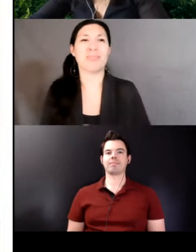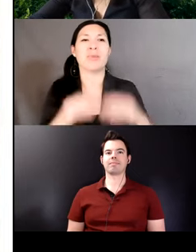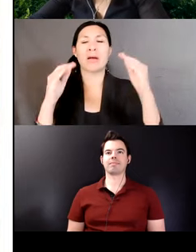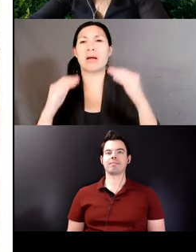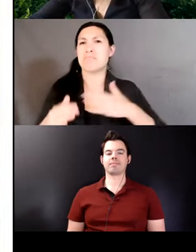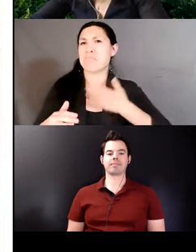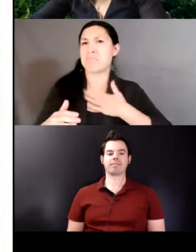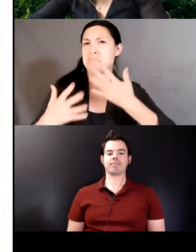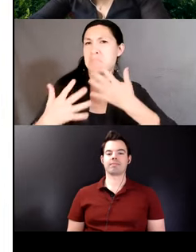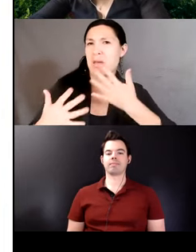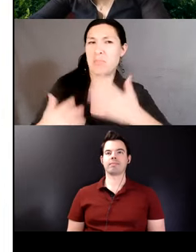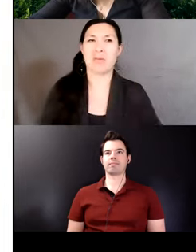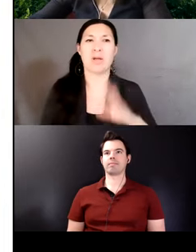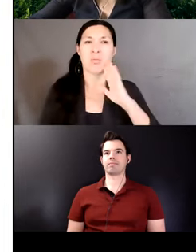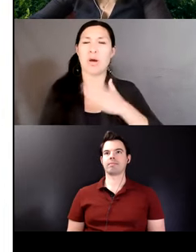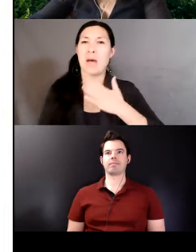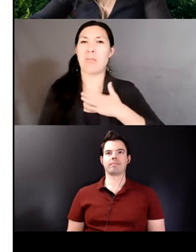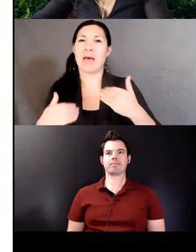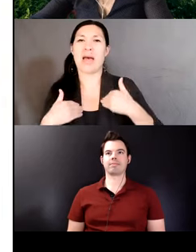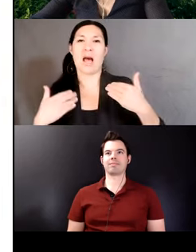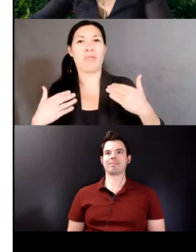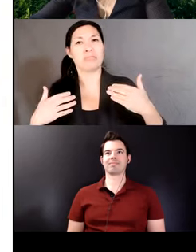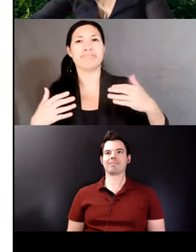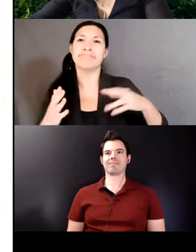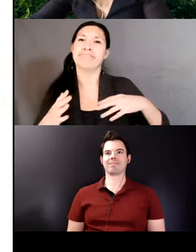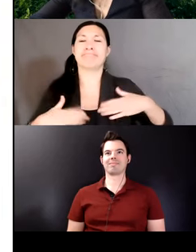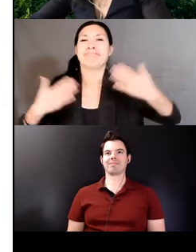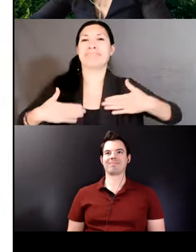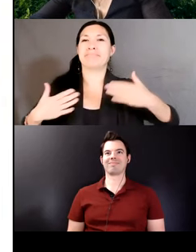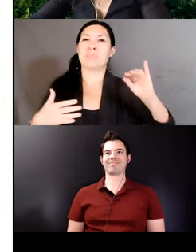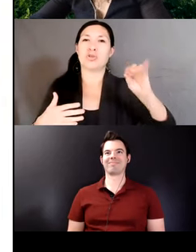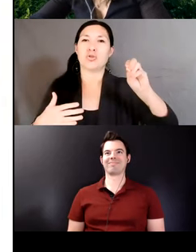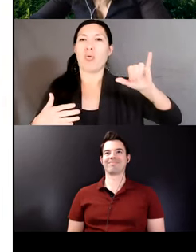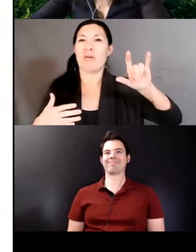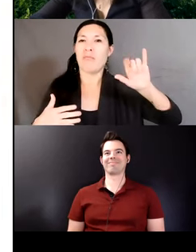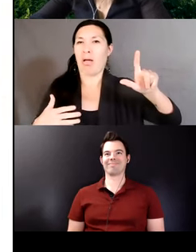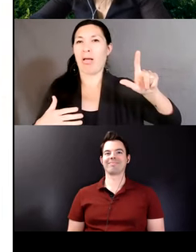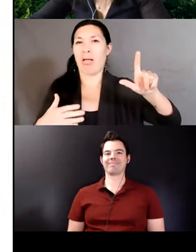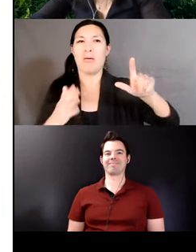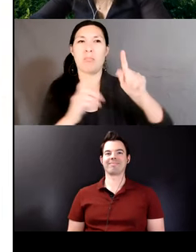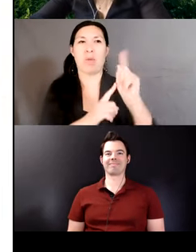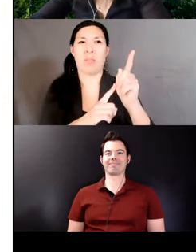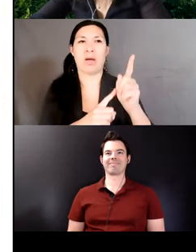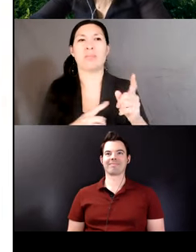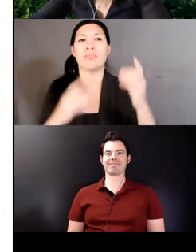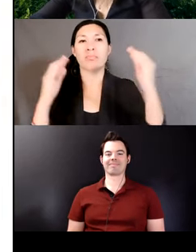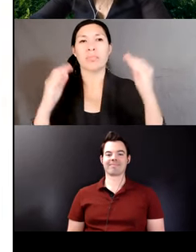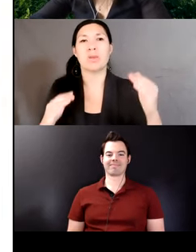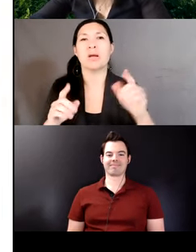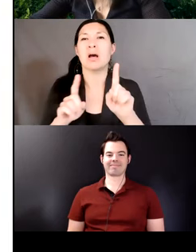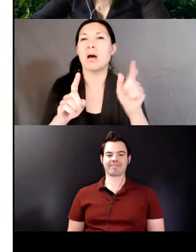happily have a joyful moment. Another suffix string to create verbal art is